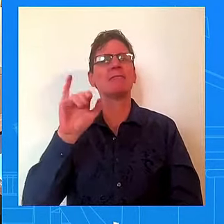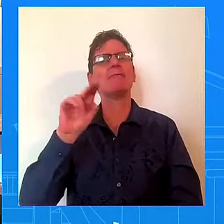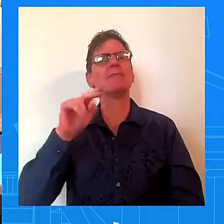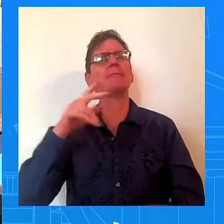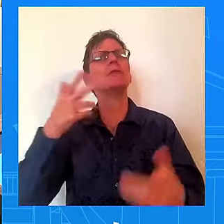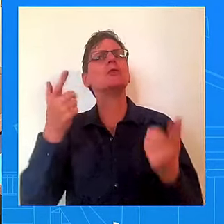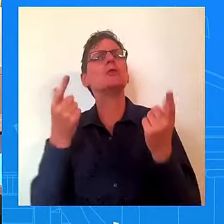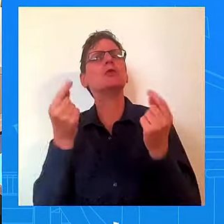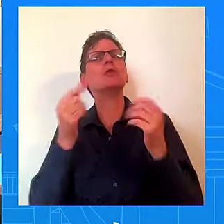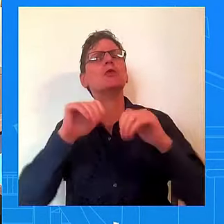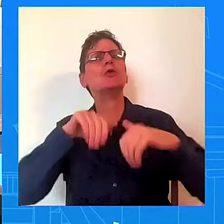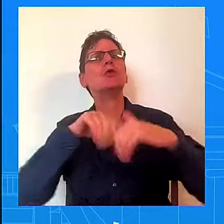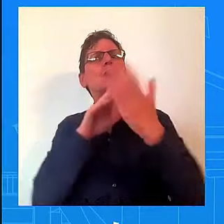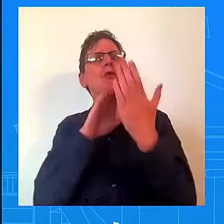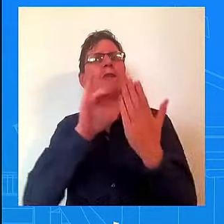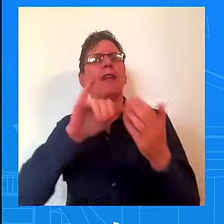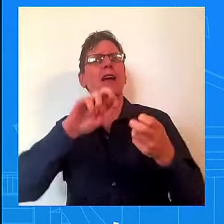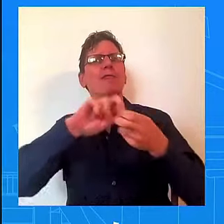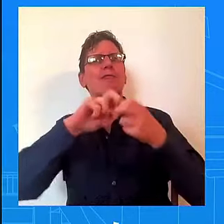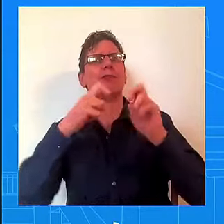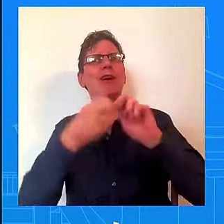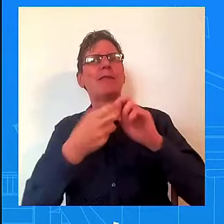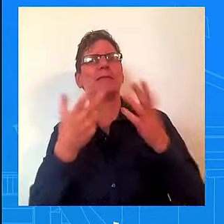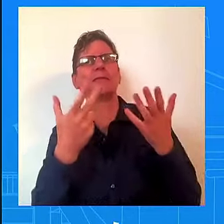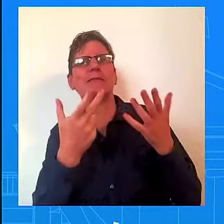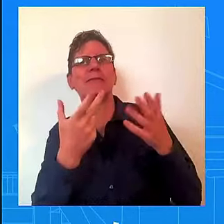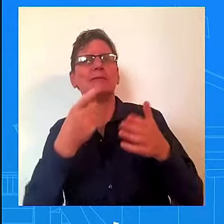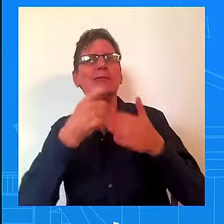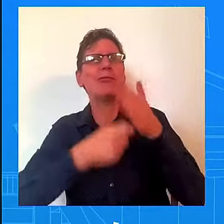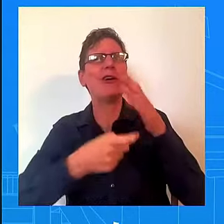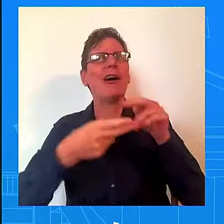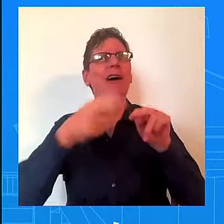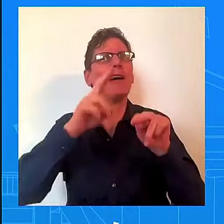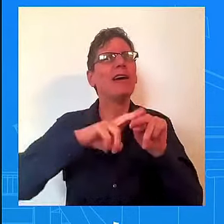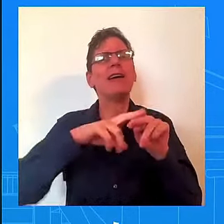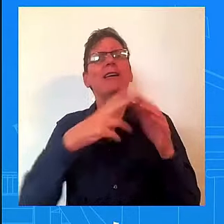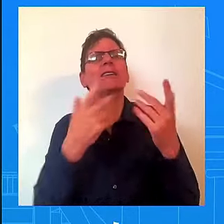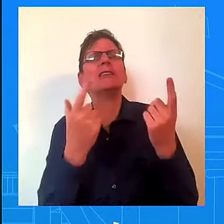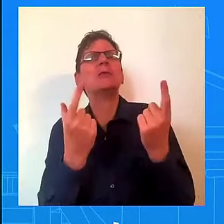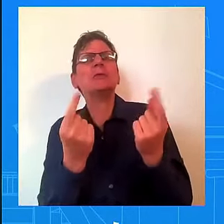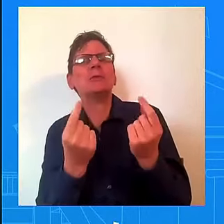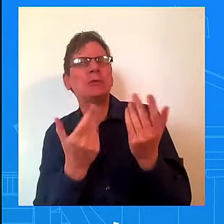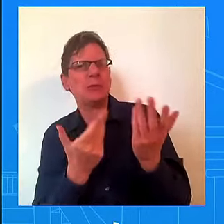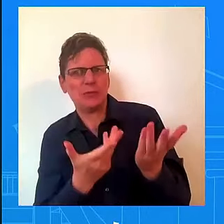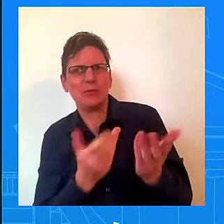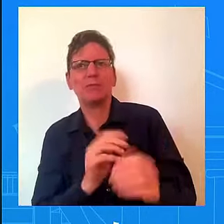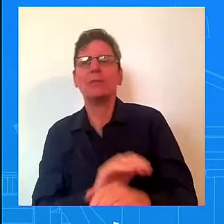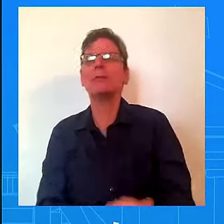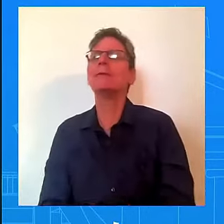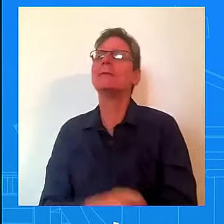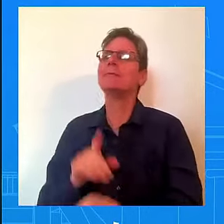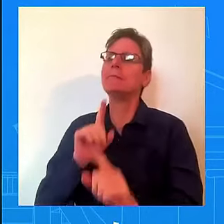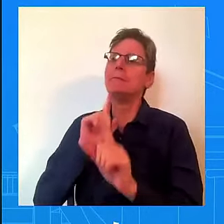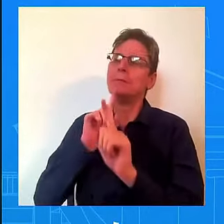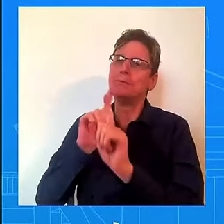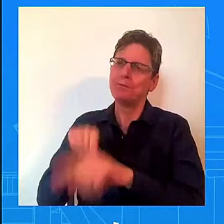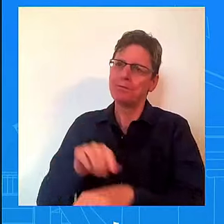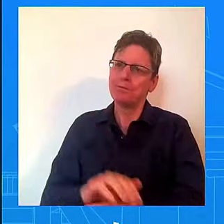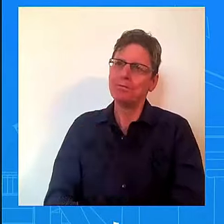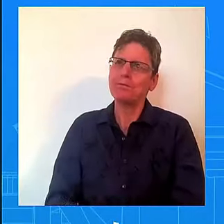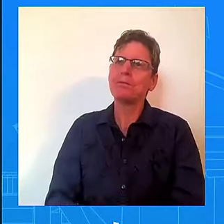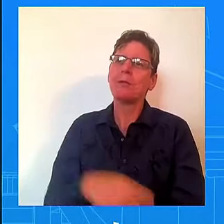issue. So, look, obviously, we have been very much – an administration has focused on lowering costs.